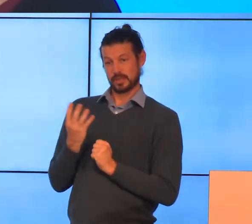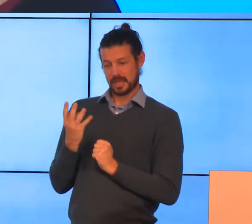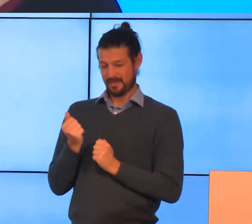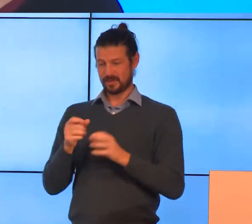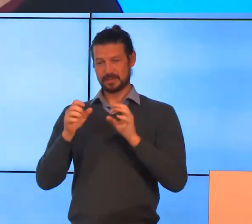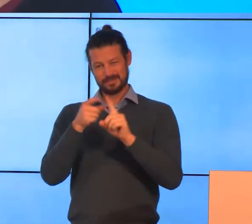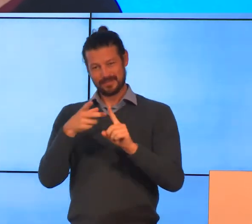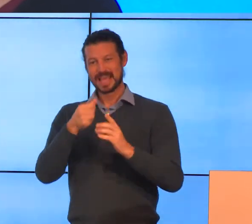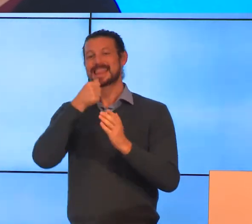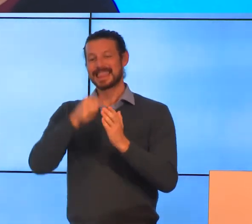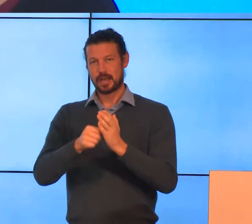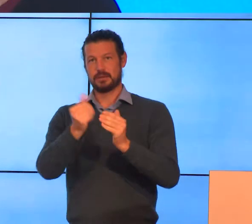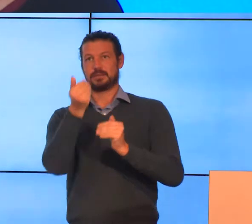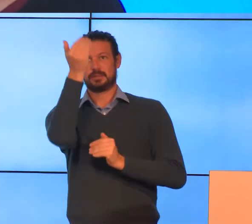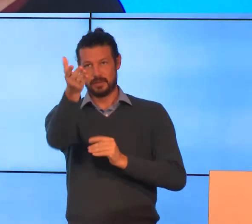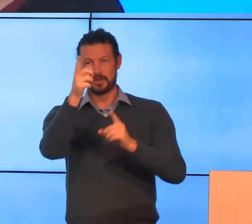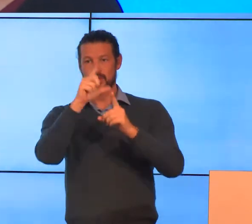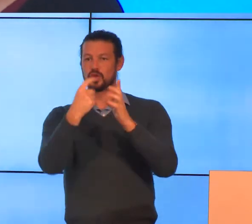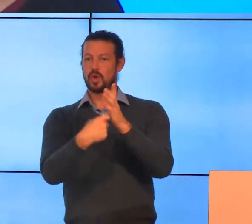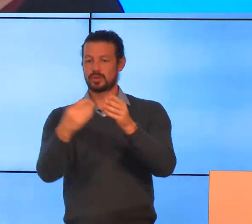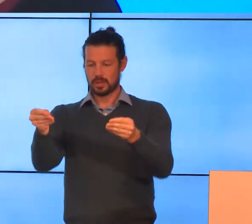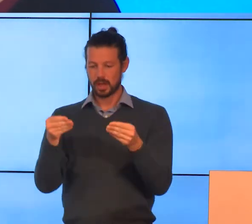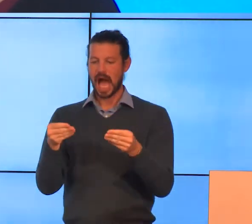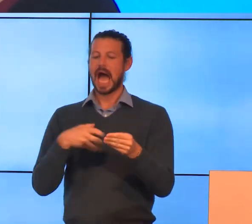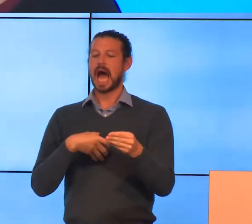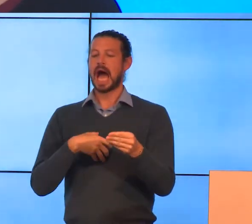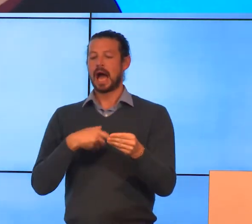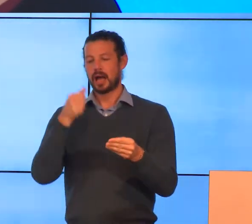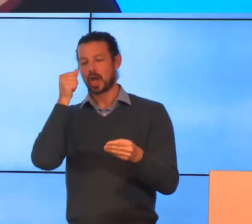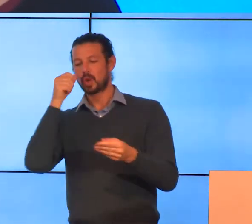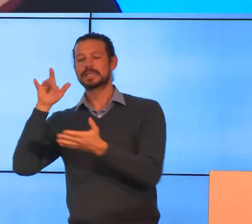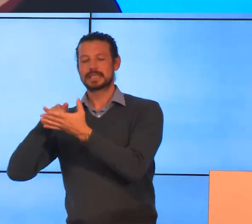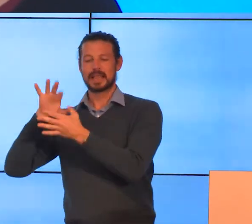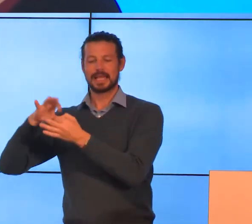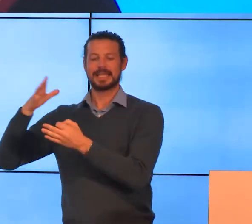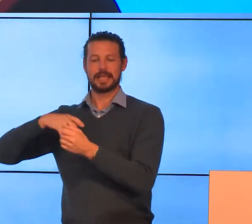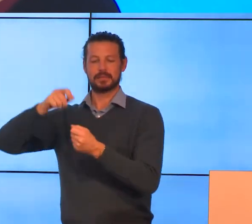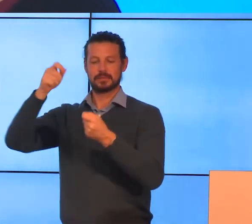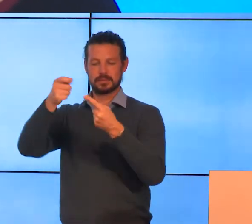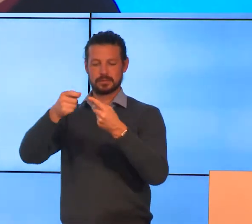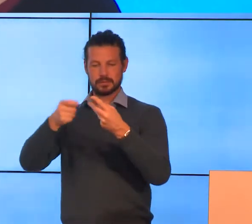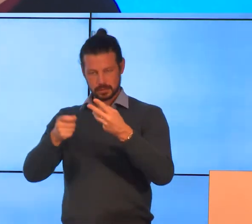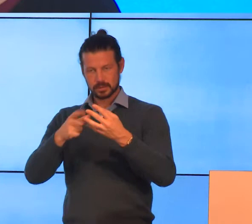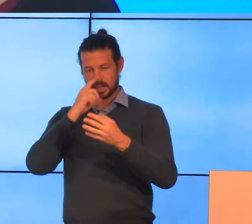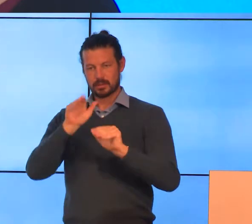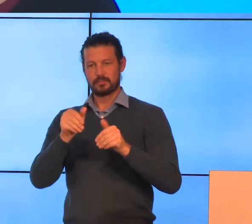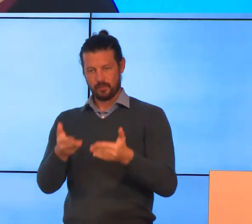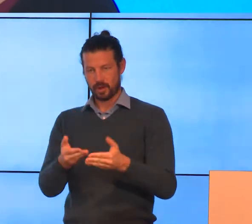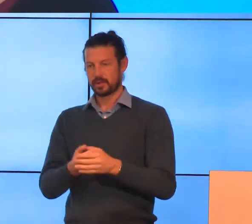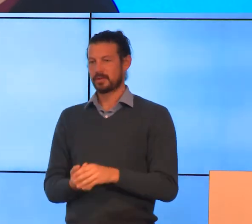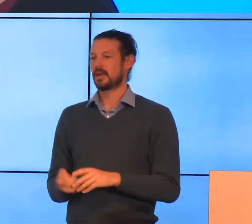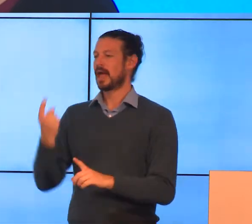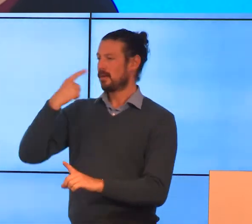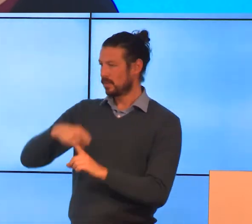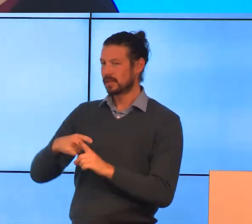the doctor so they can understand, I guess in a snapshot, what Centrelink are looking for and also how they can access